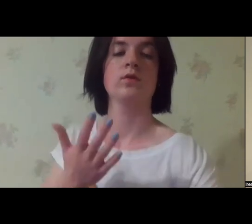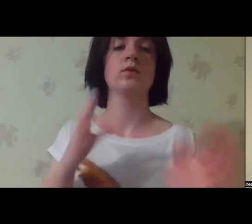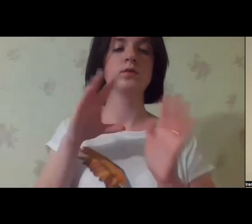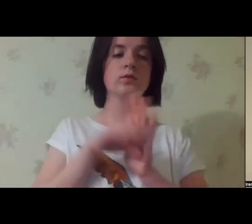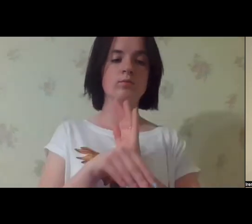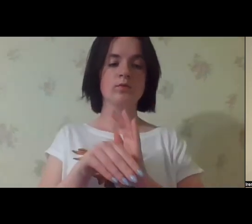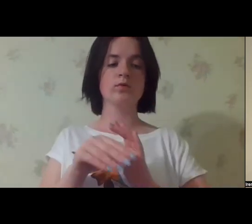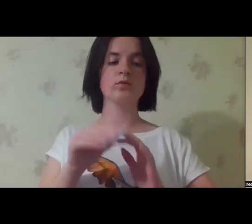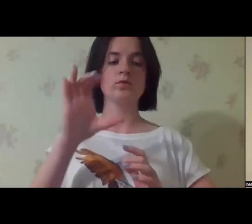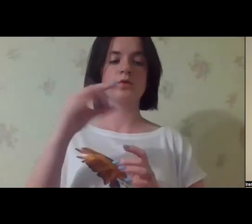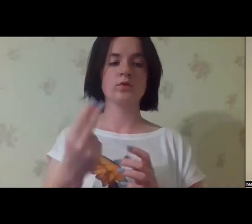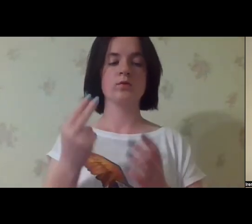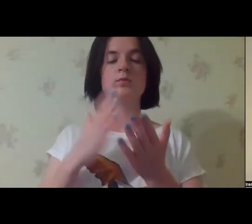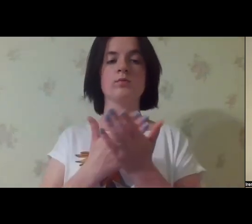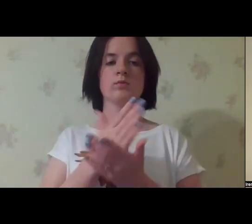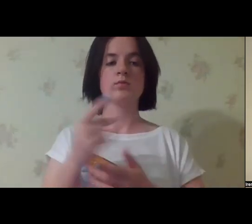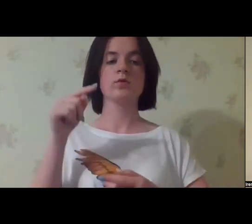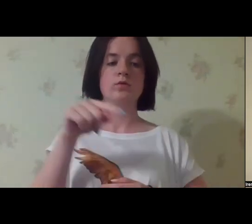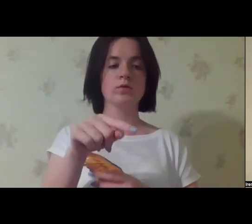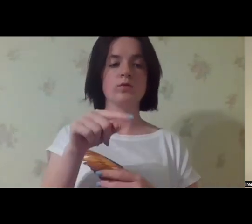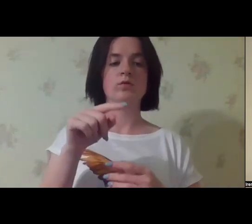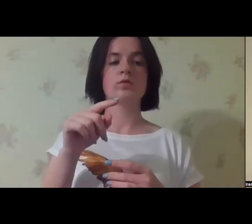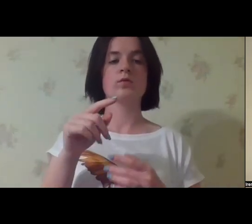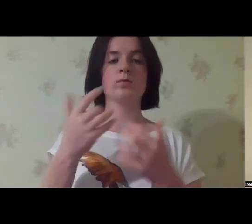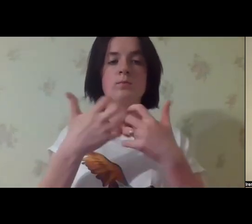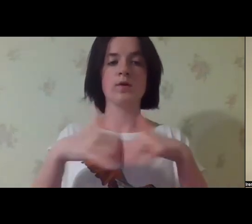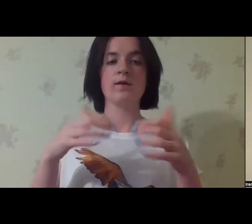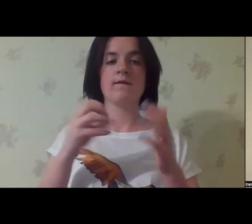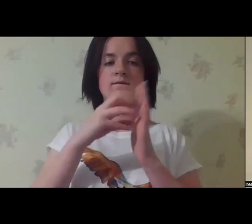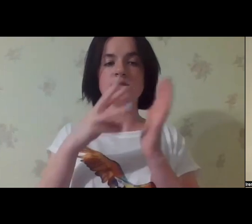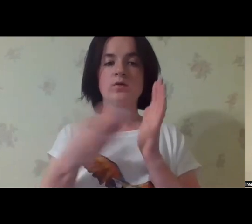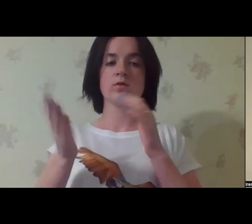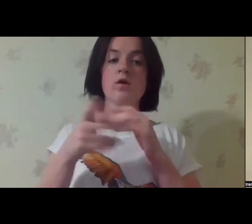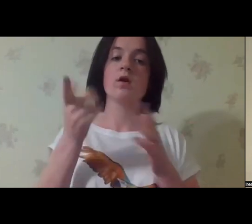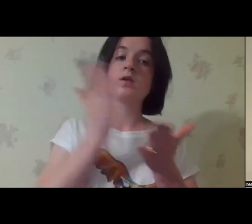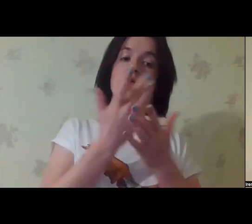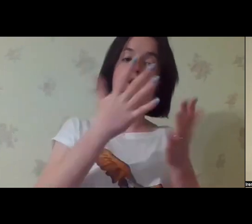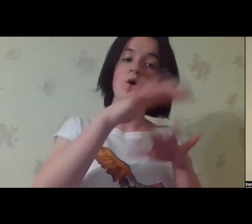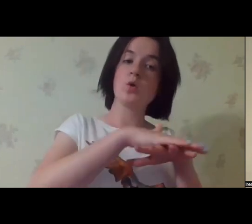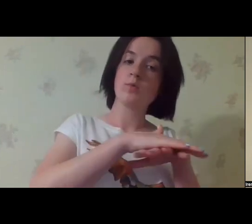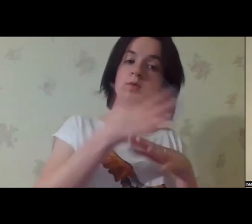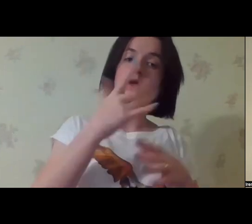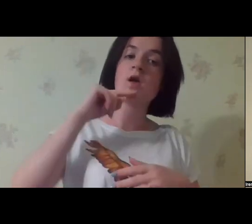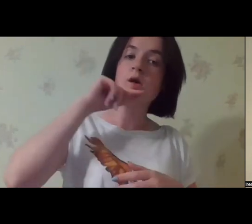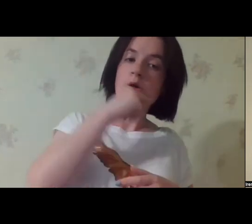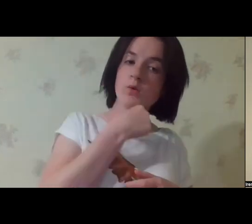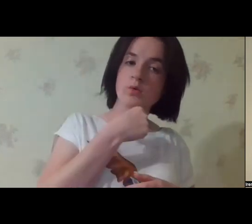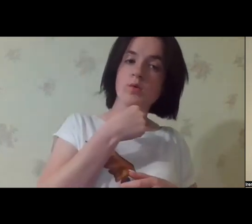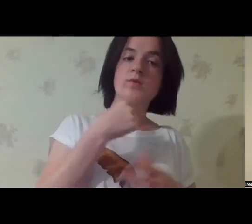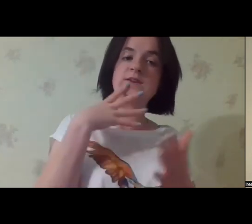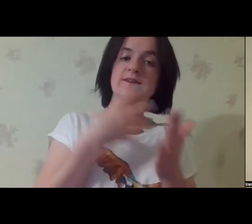managers who are introducing social services, at least some of these mandatory 18 services.